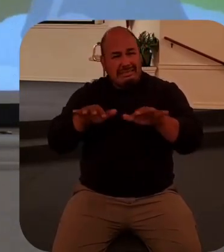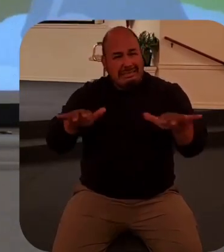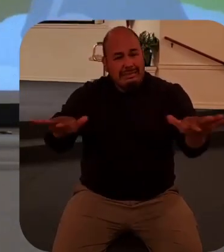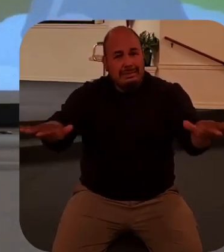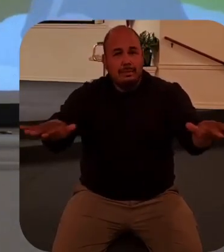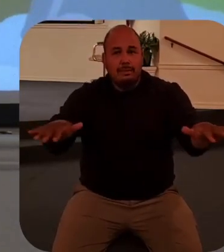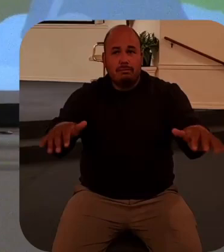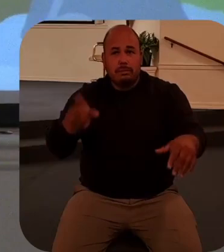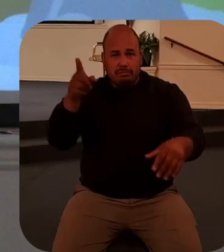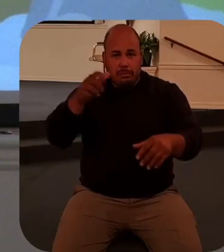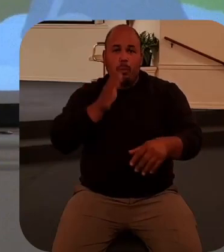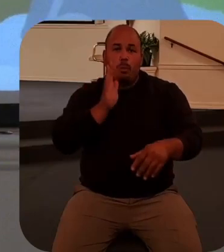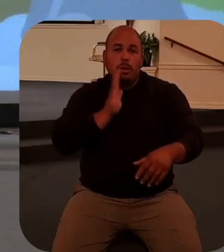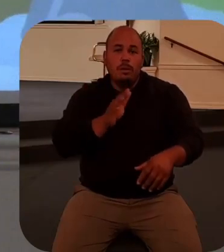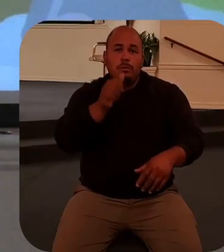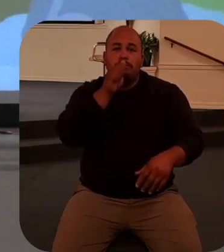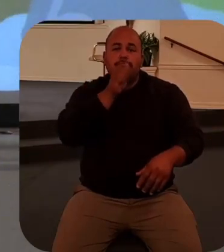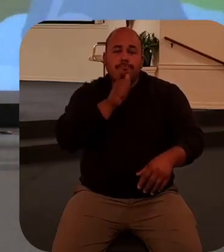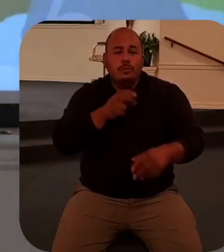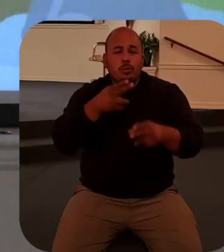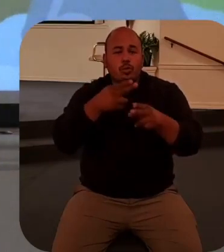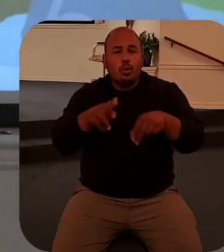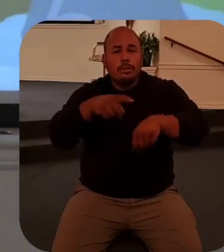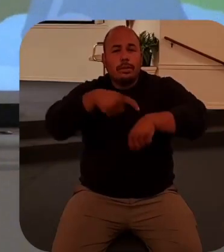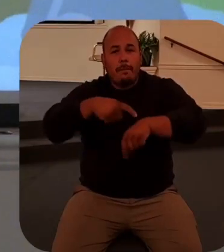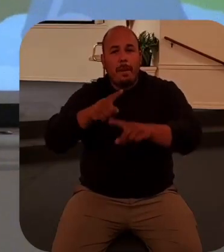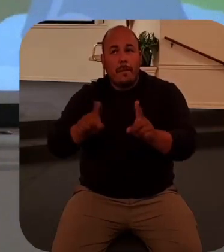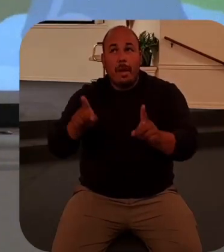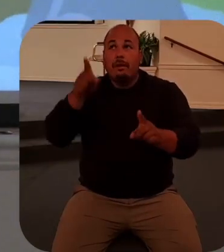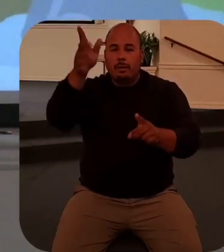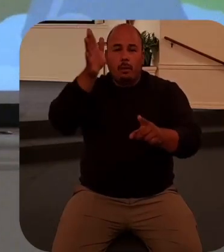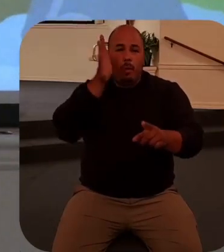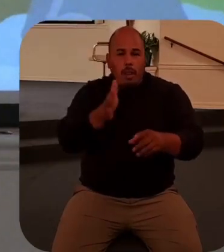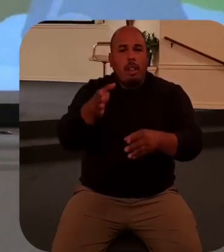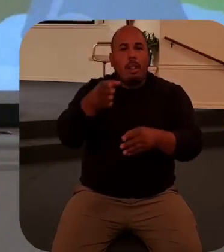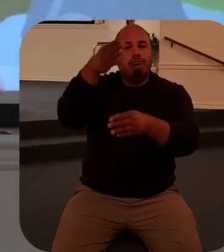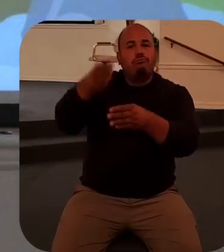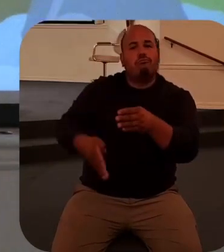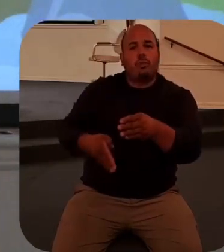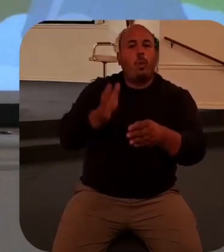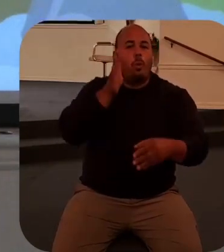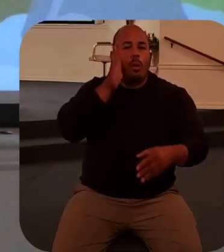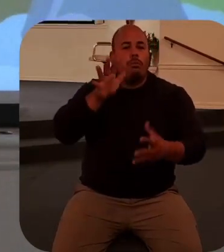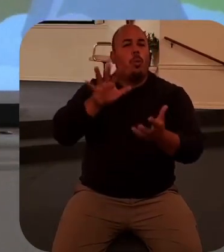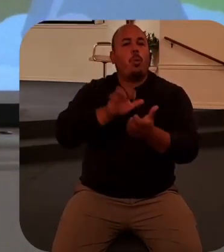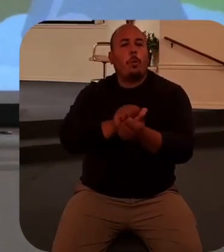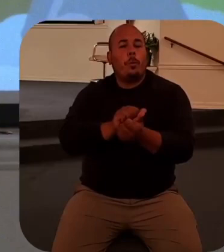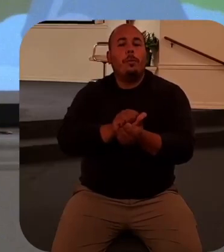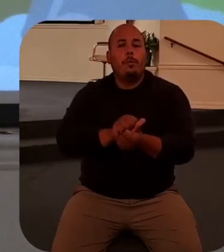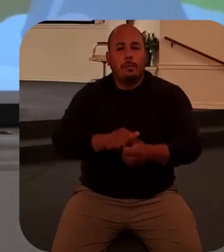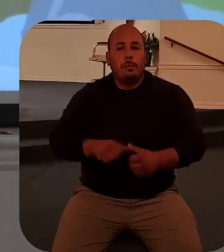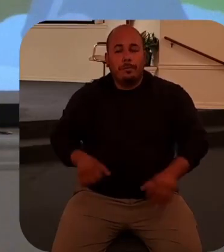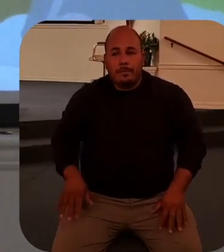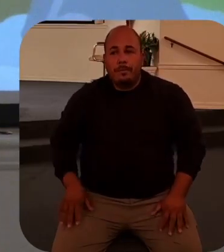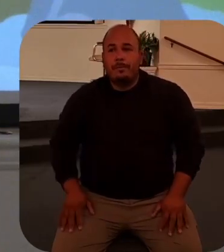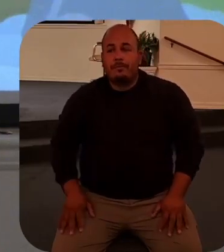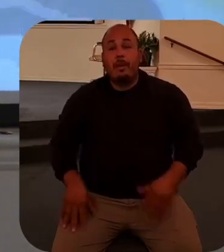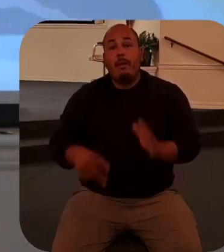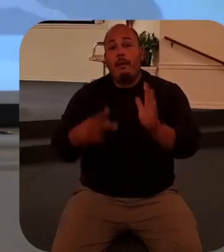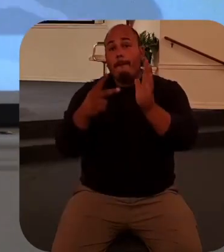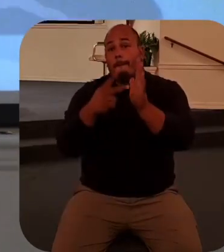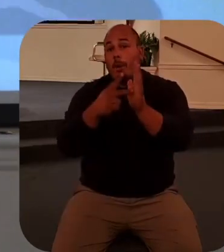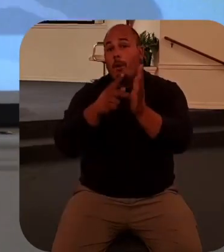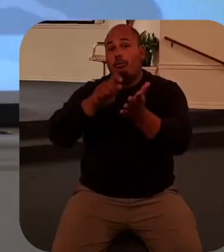lets it go on for a while but then he will bring it to an end and so ever since that time as the apostle Paul writes in Romans 6